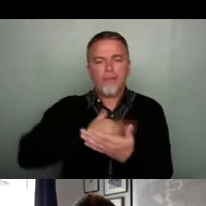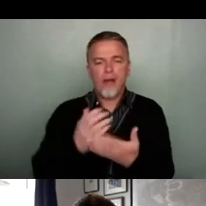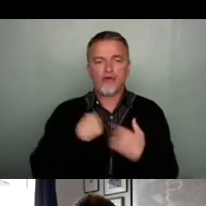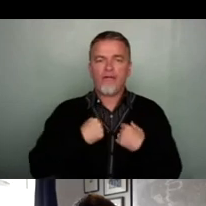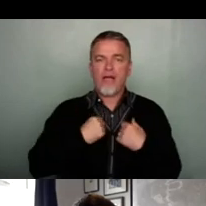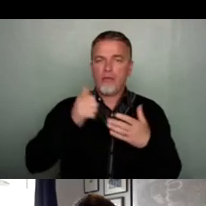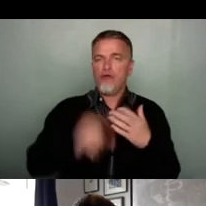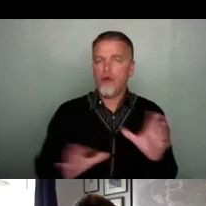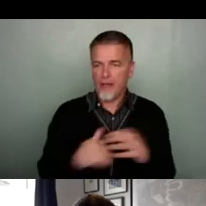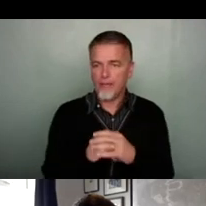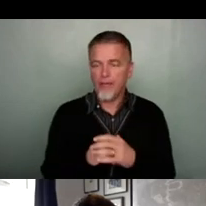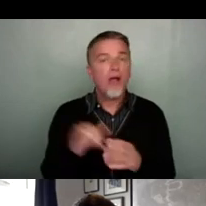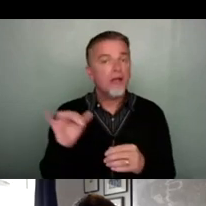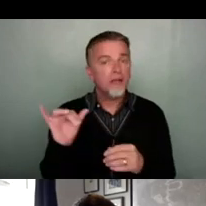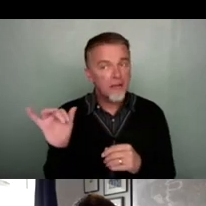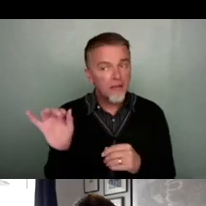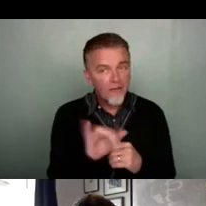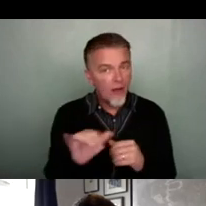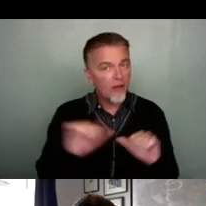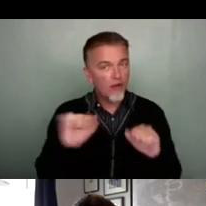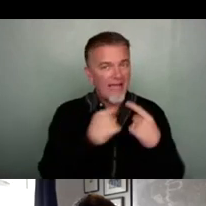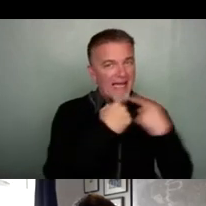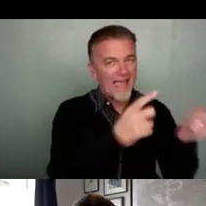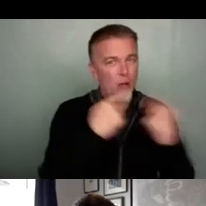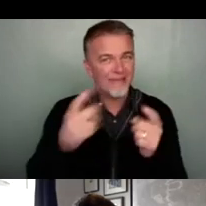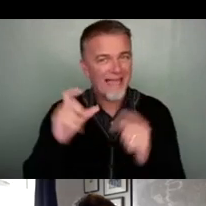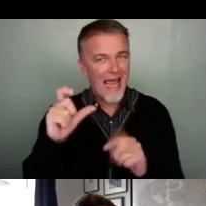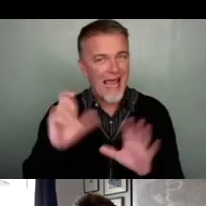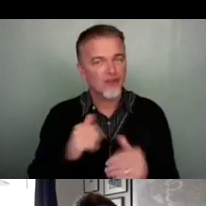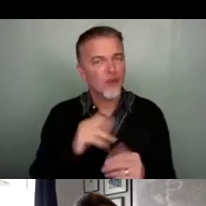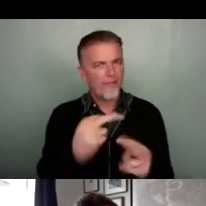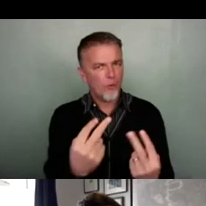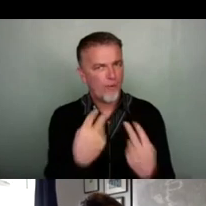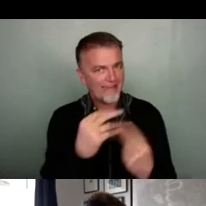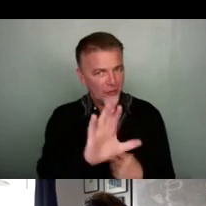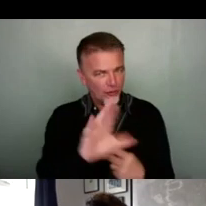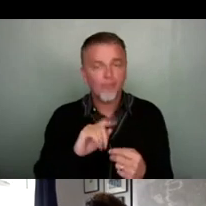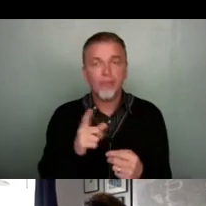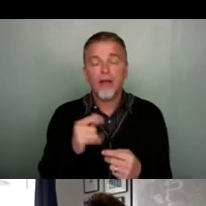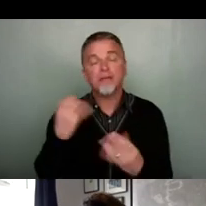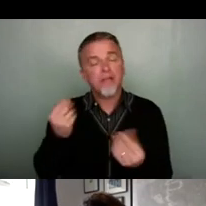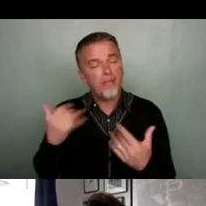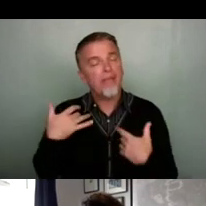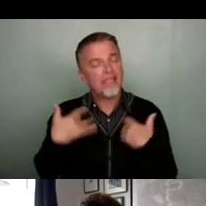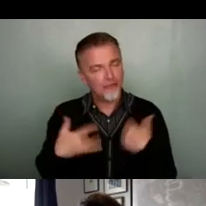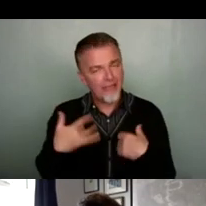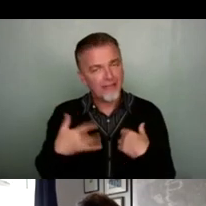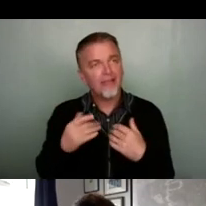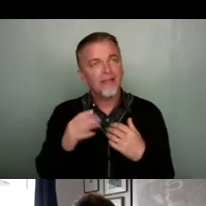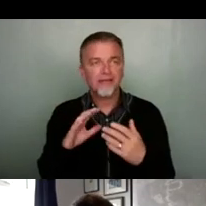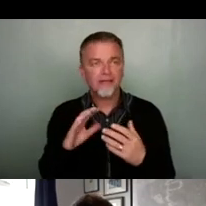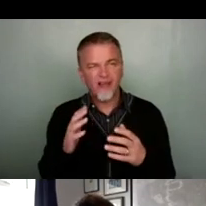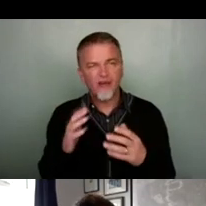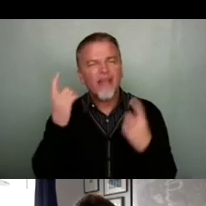of which have been announced yet though, Claire. So you'll have to pay attention, but there's some interesting kind of